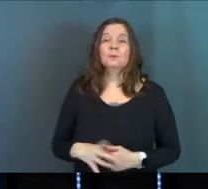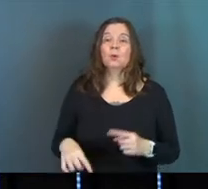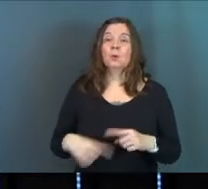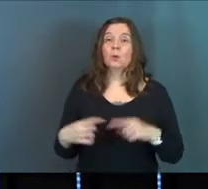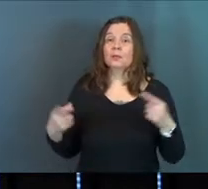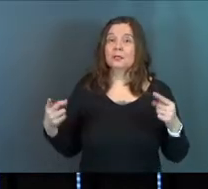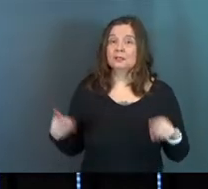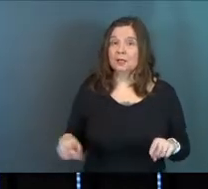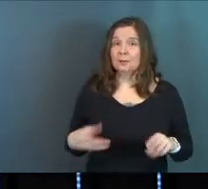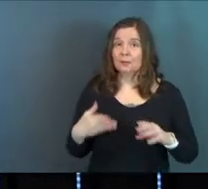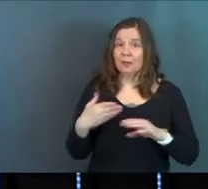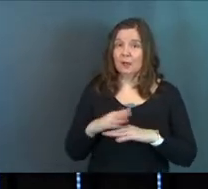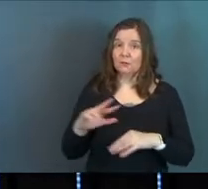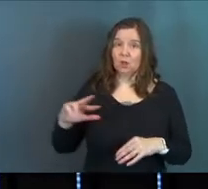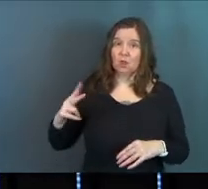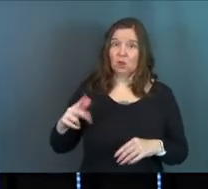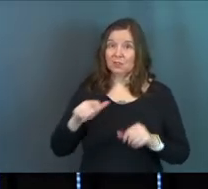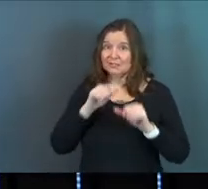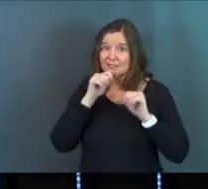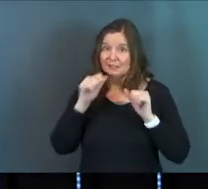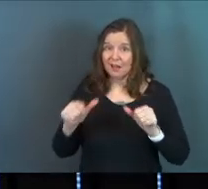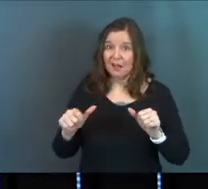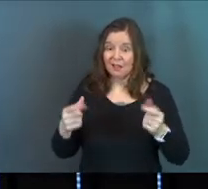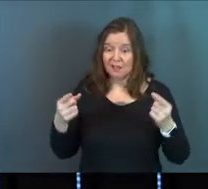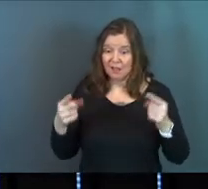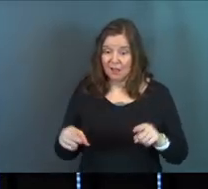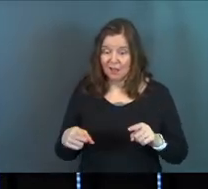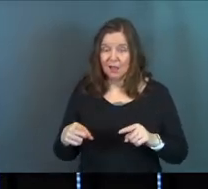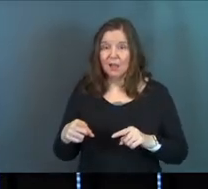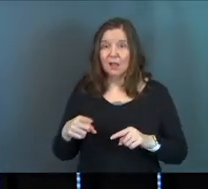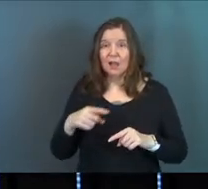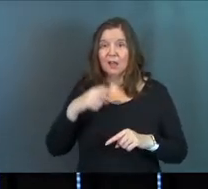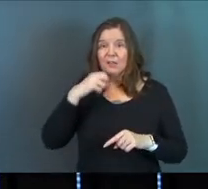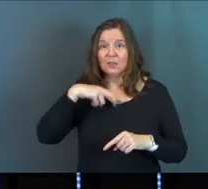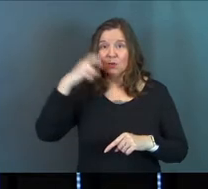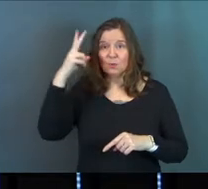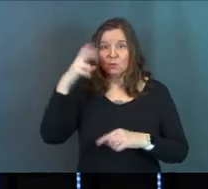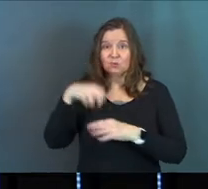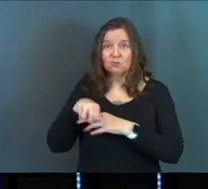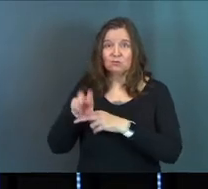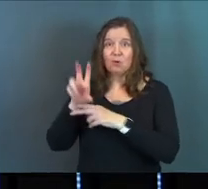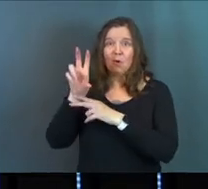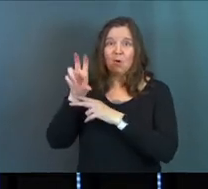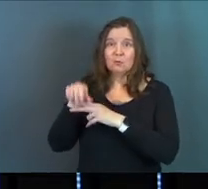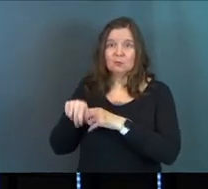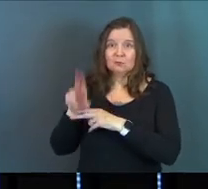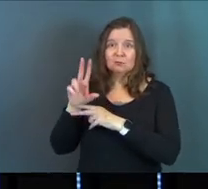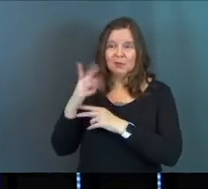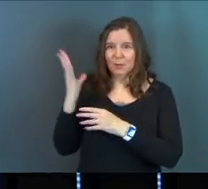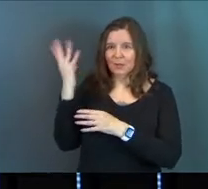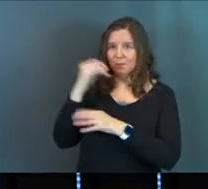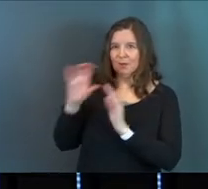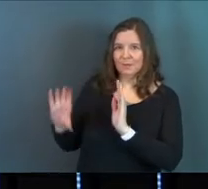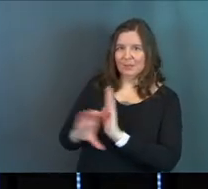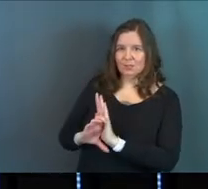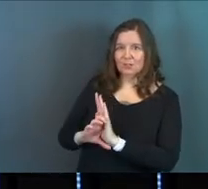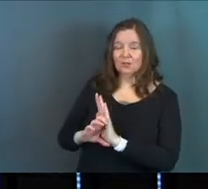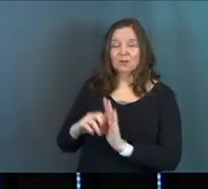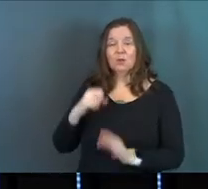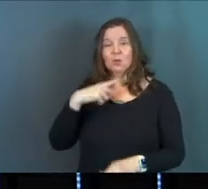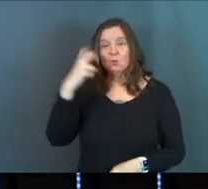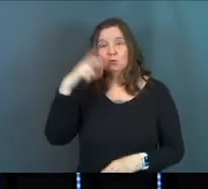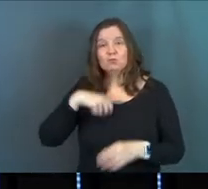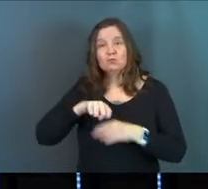when this happens after the third denial of knowing Jesus, the rooster crows, right? That's why you have this beautiful rooster here, the rooster crows.